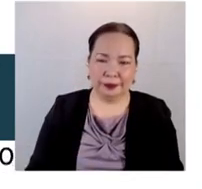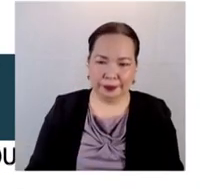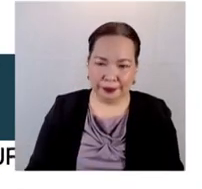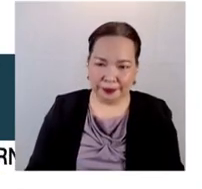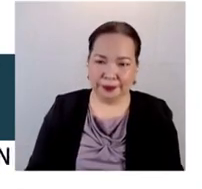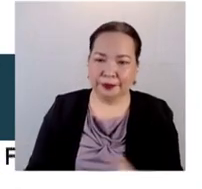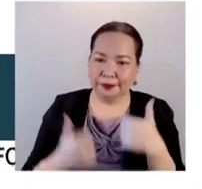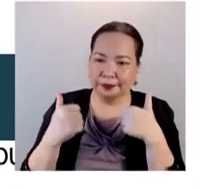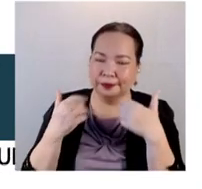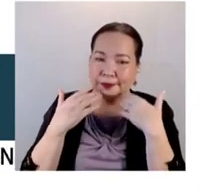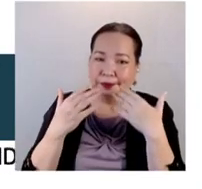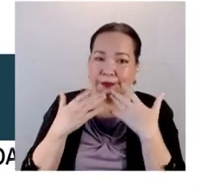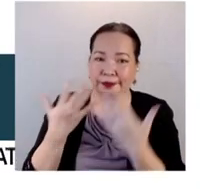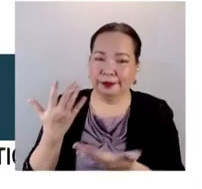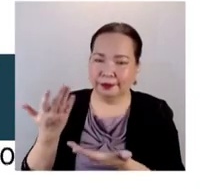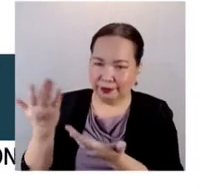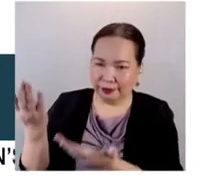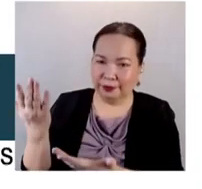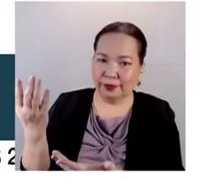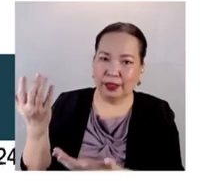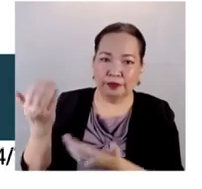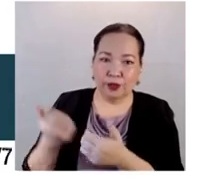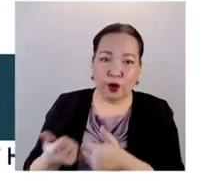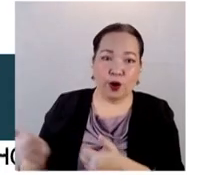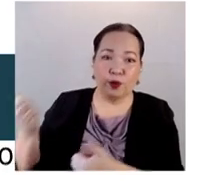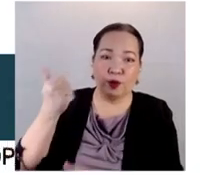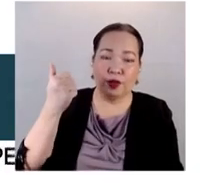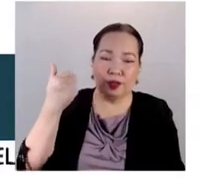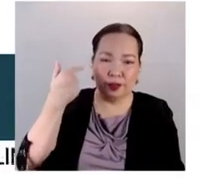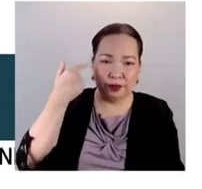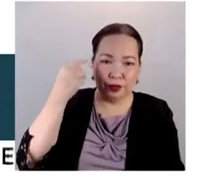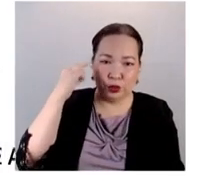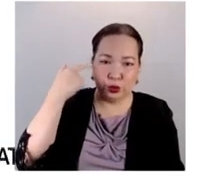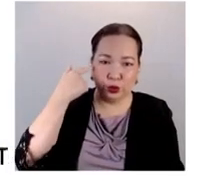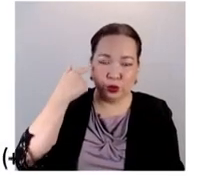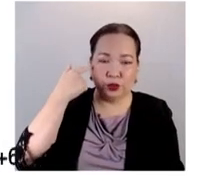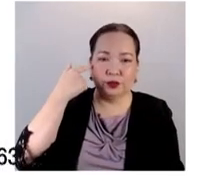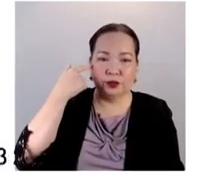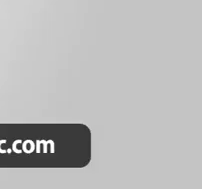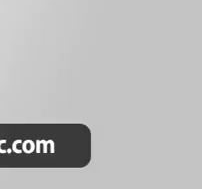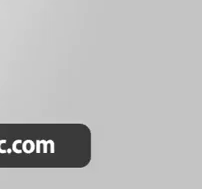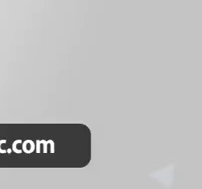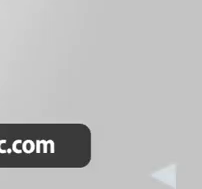at that. Kamalai, Chairman George Garcia, thanks for joining us today. Take care. Keep safe. safe.